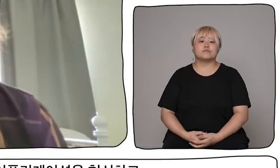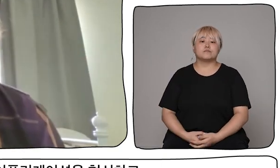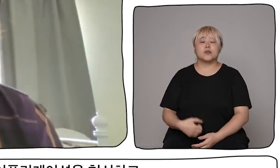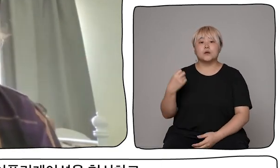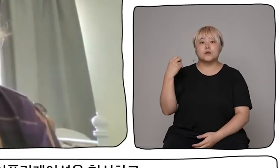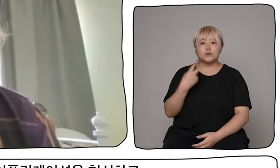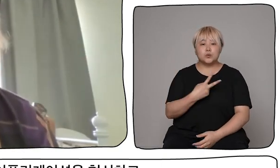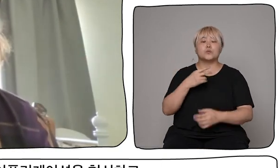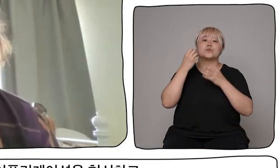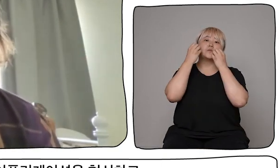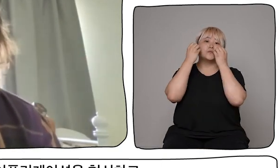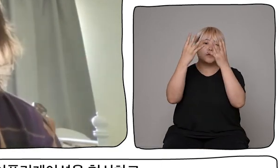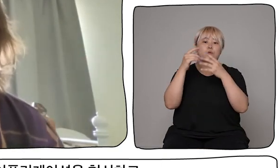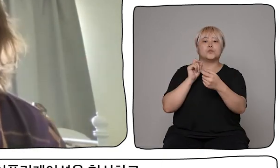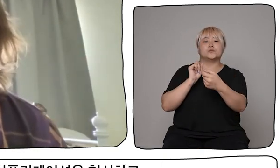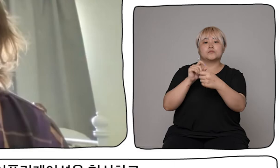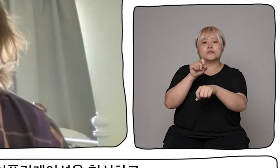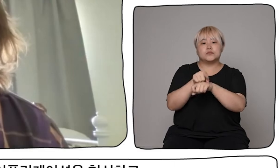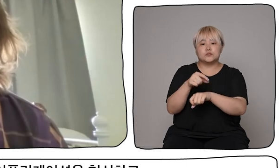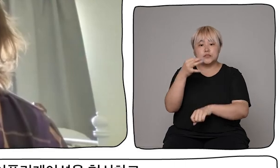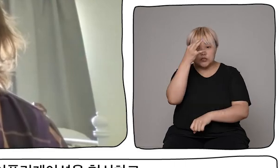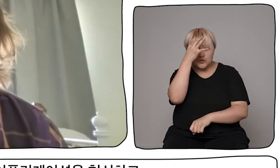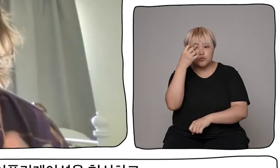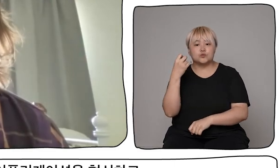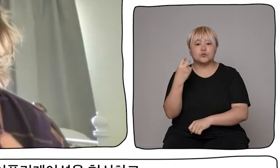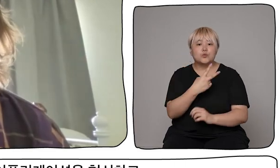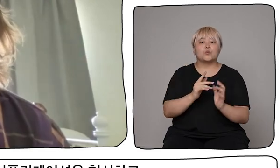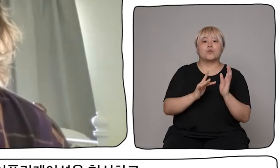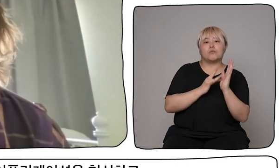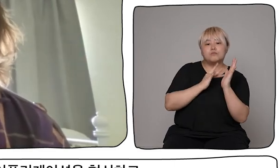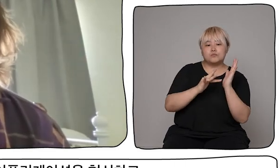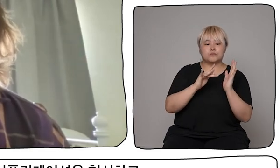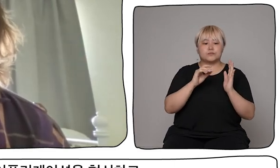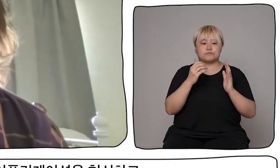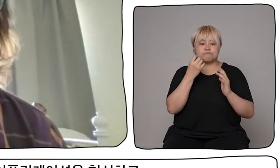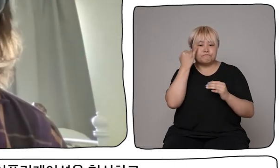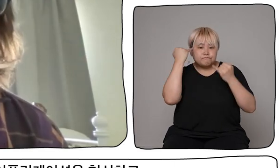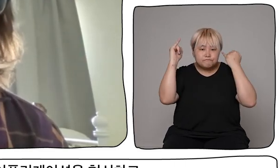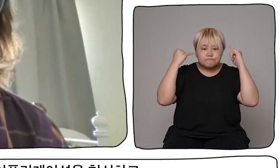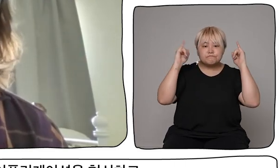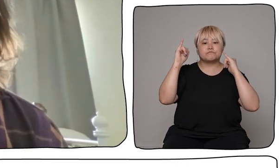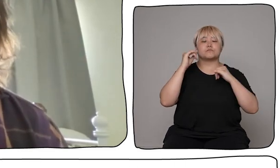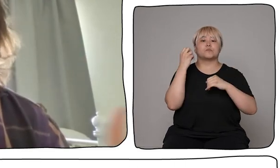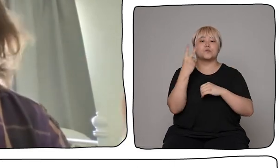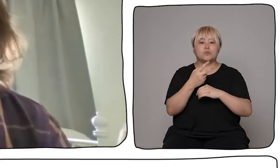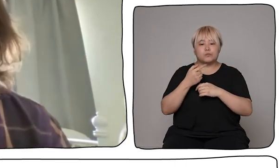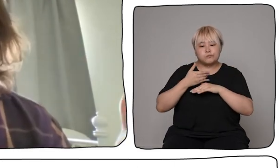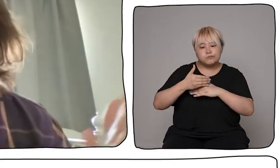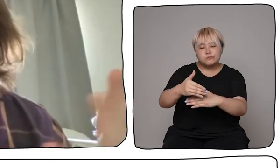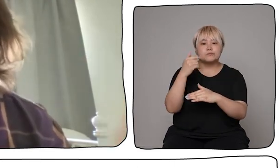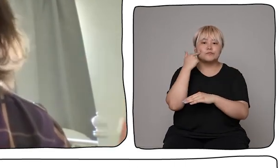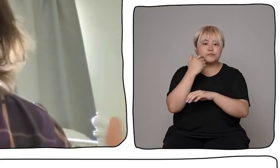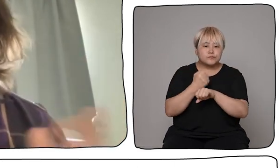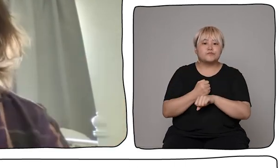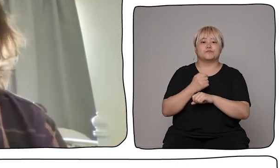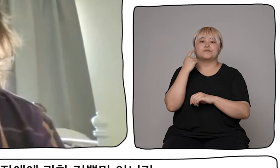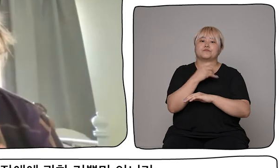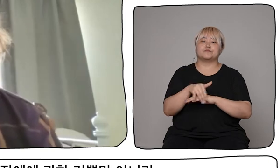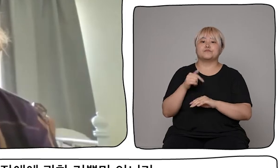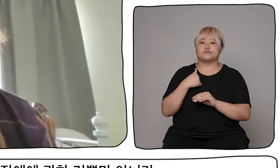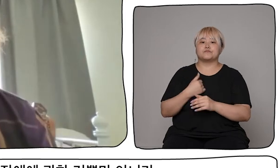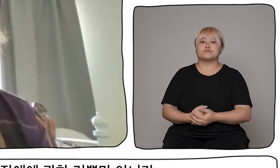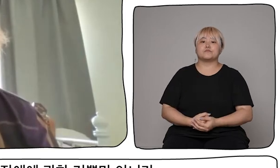innovate new access technologies and applications, more of that research and development style stuff, and we're going to preach the benefits of accessibility,